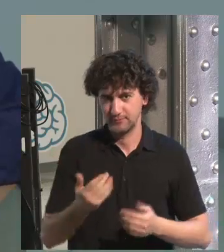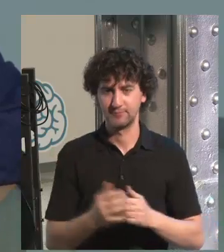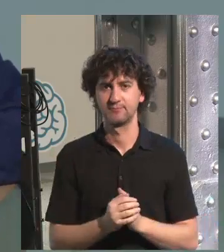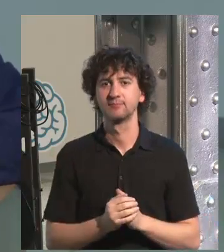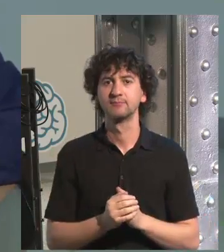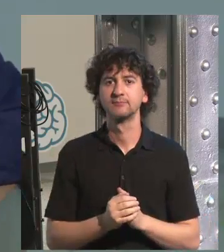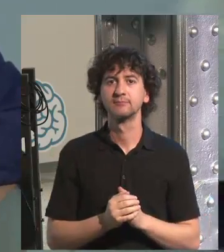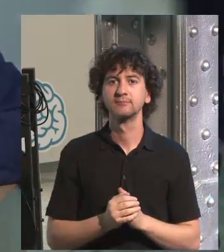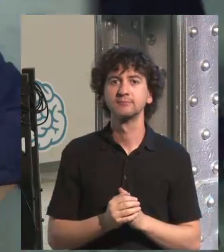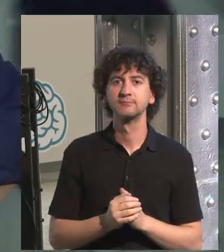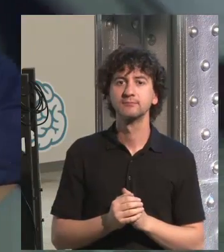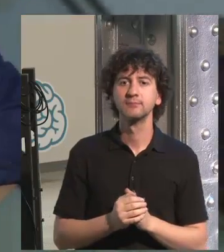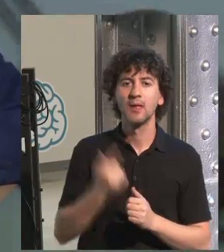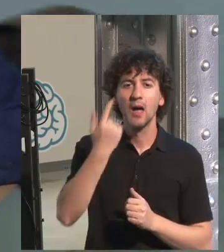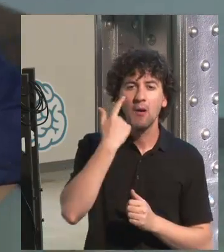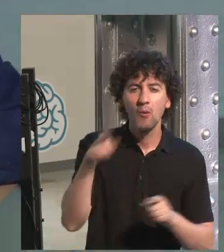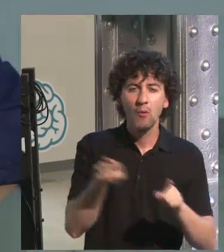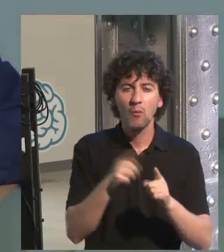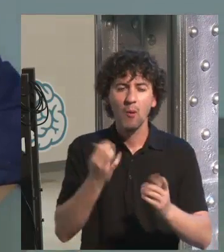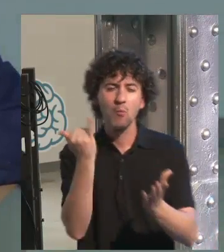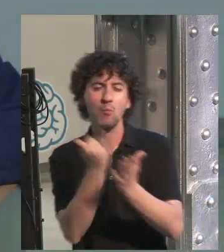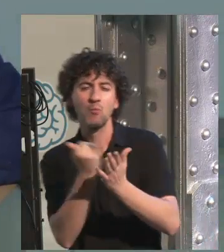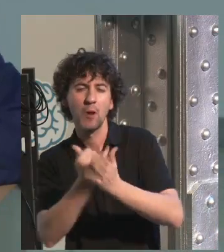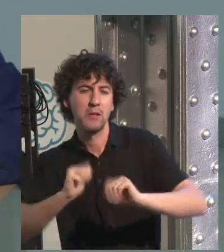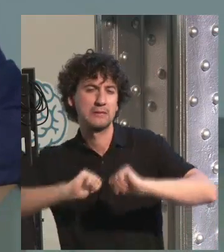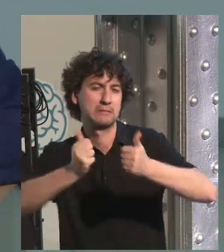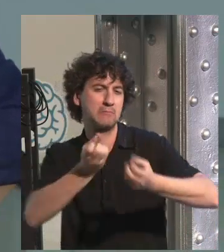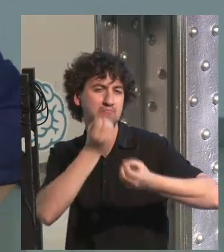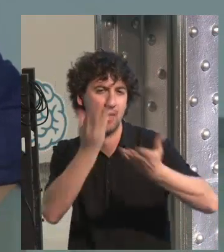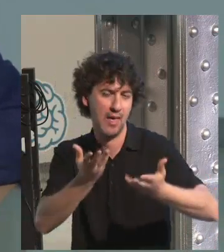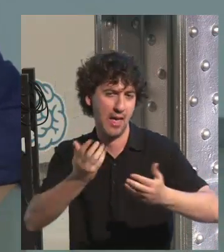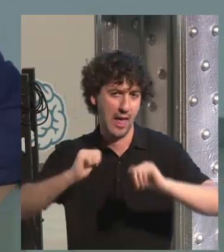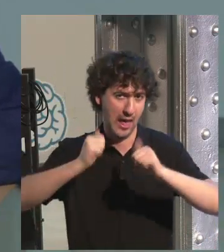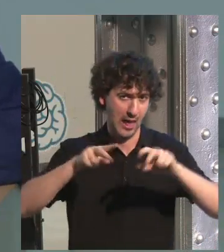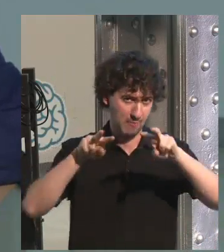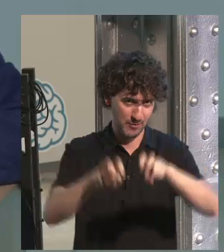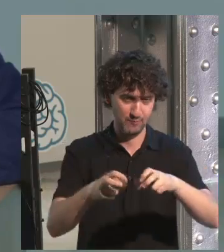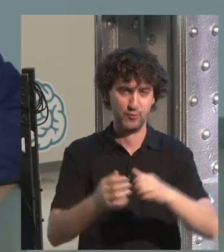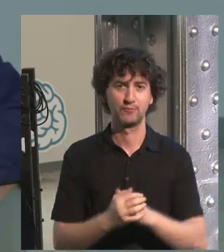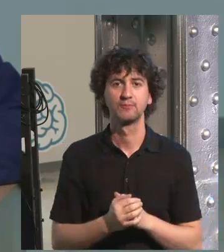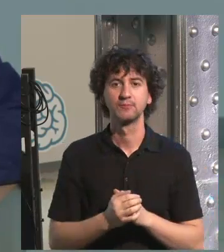require for study. This is only a list of kinds of attention that I am just